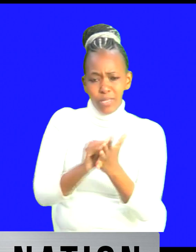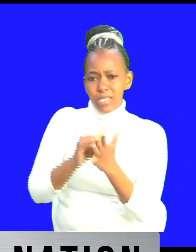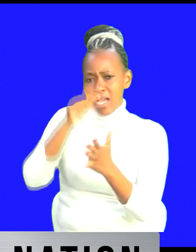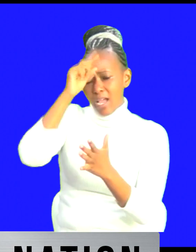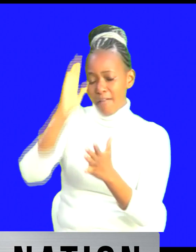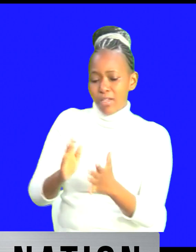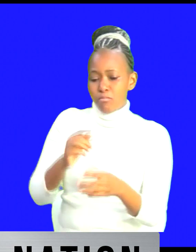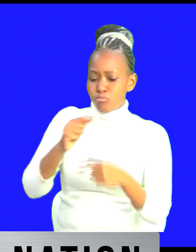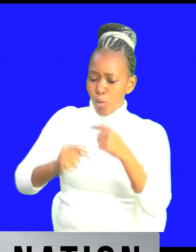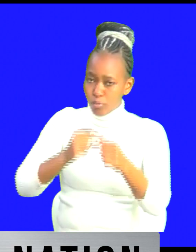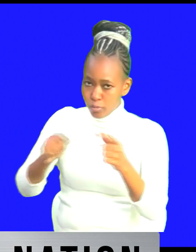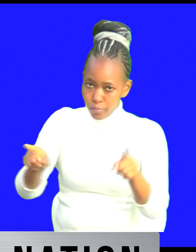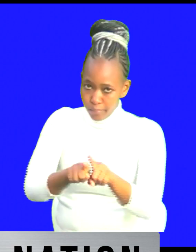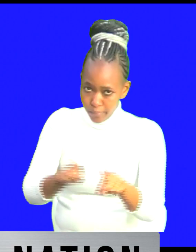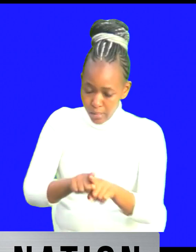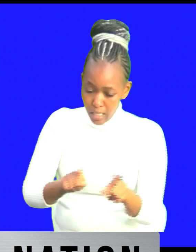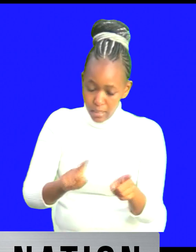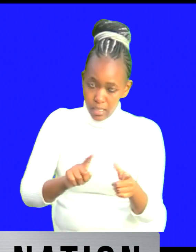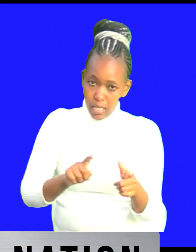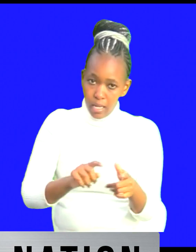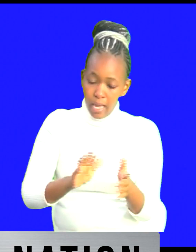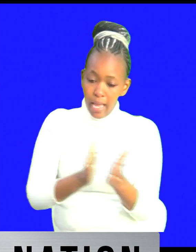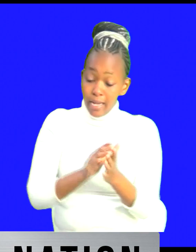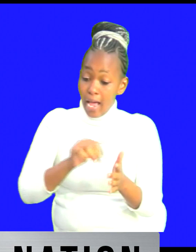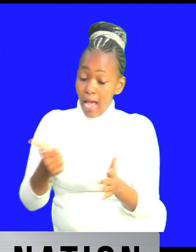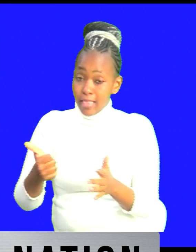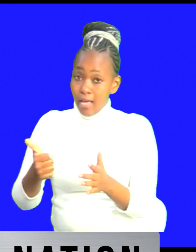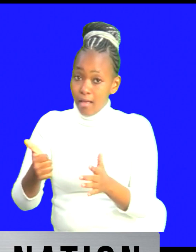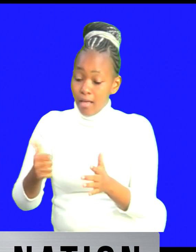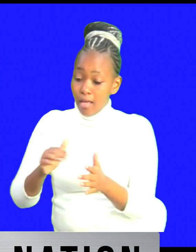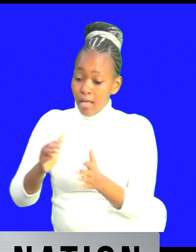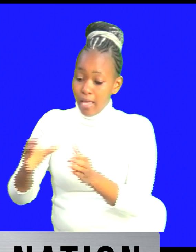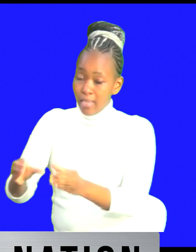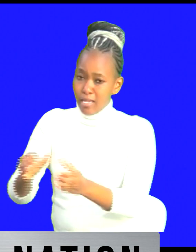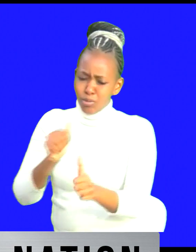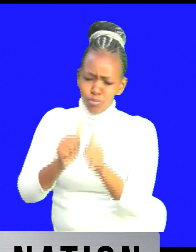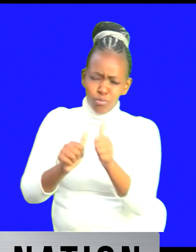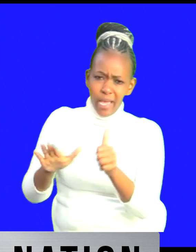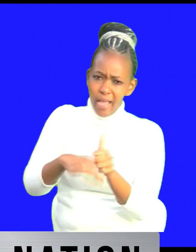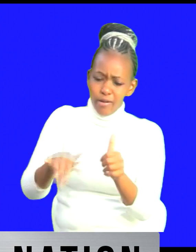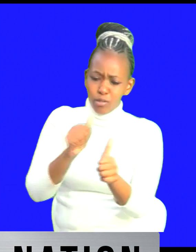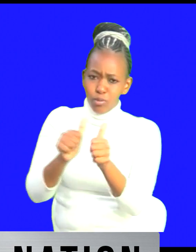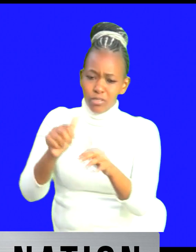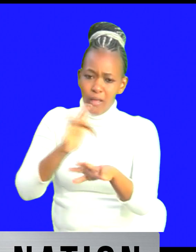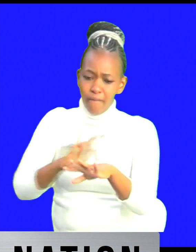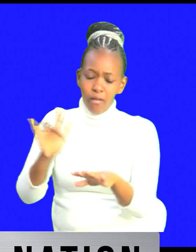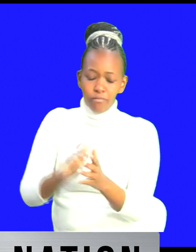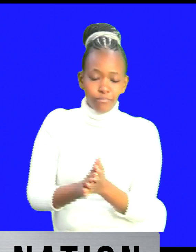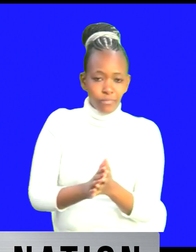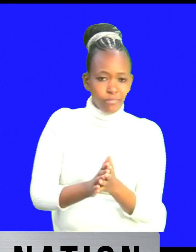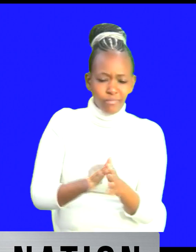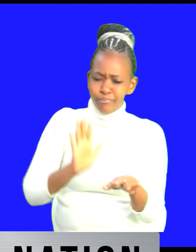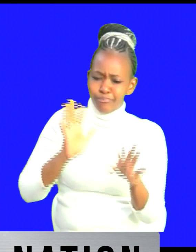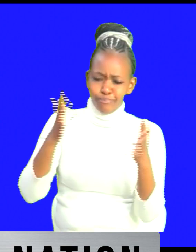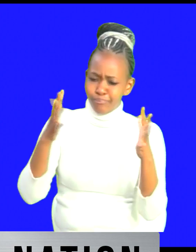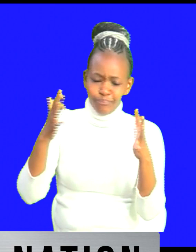kind of things uh even other sectors that are affected especially for that one he has done a very good job and